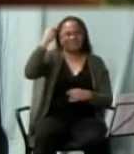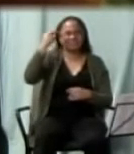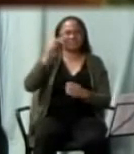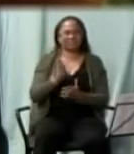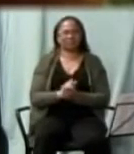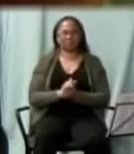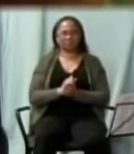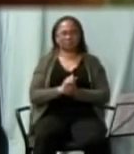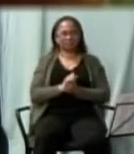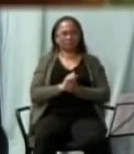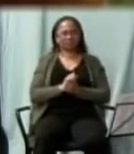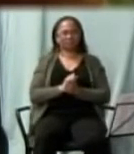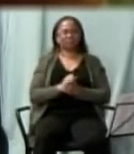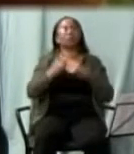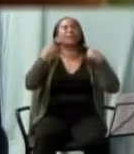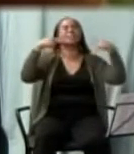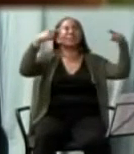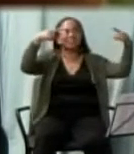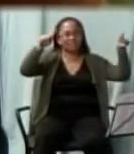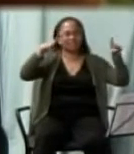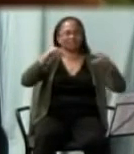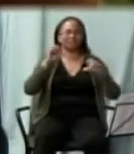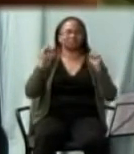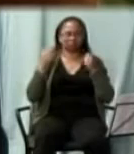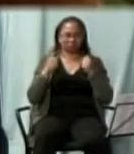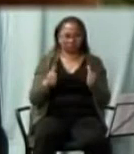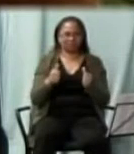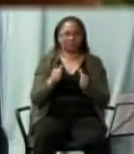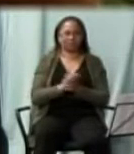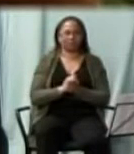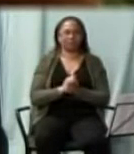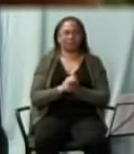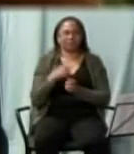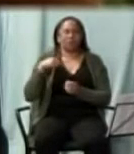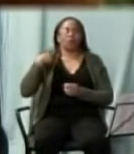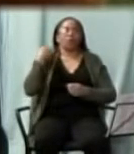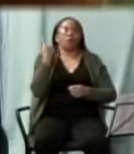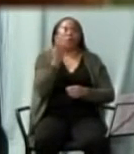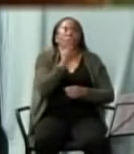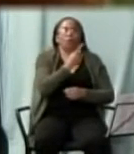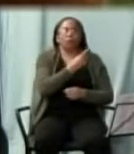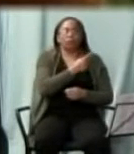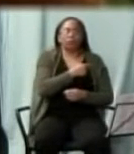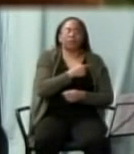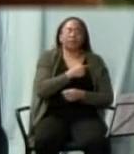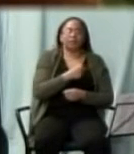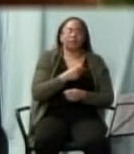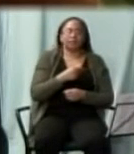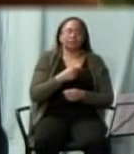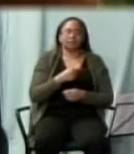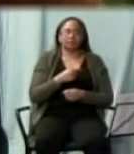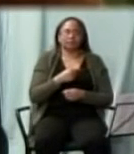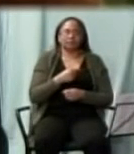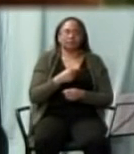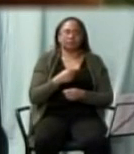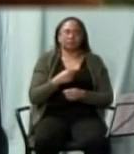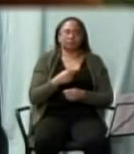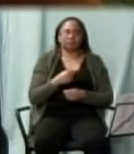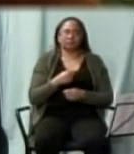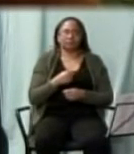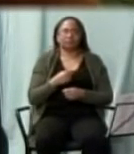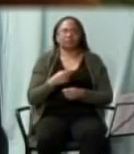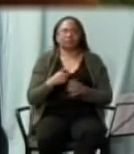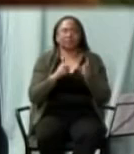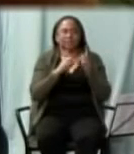As missionaries of Christ we are going to have failure. are going